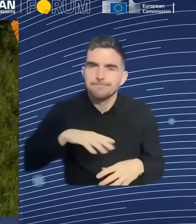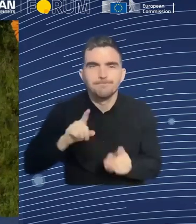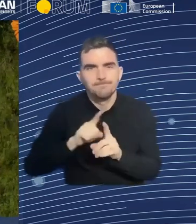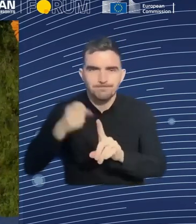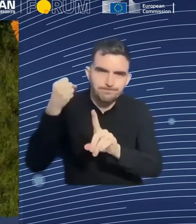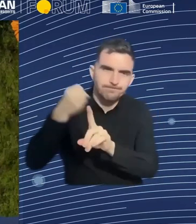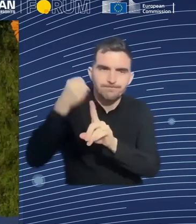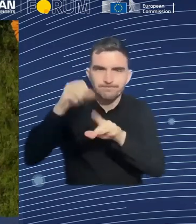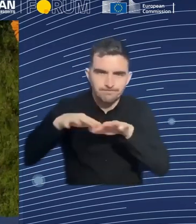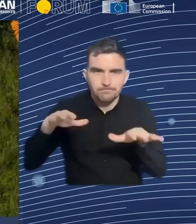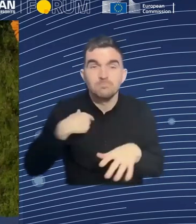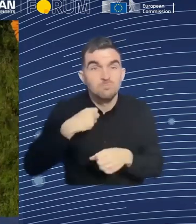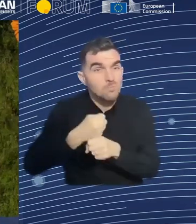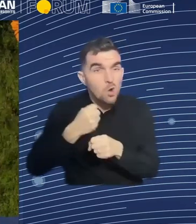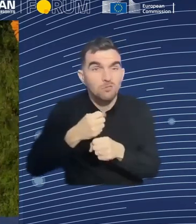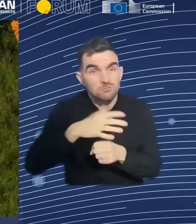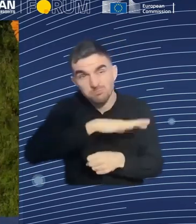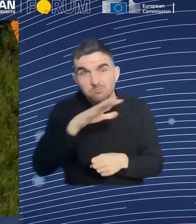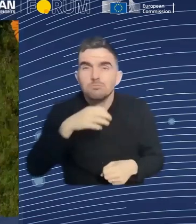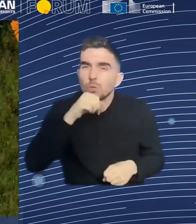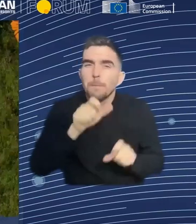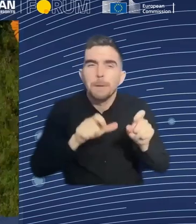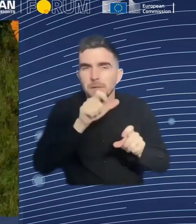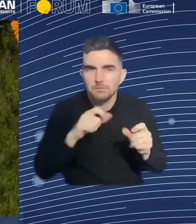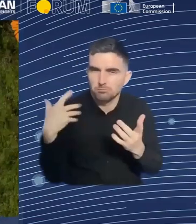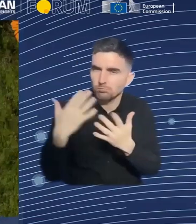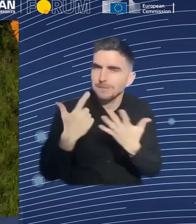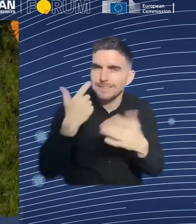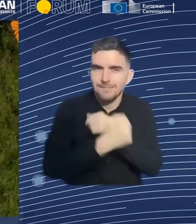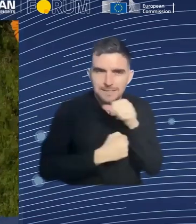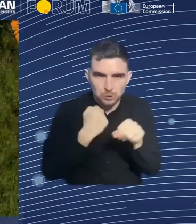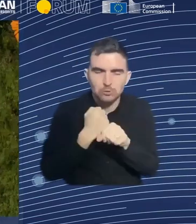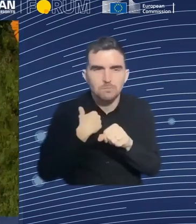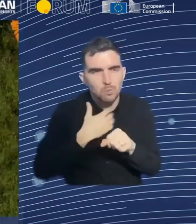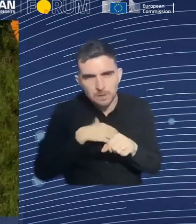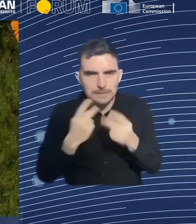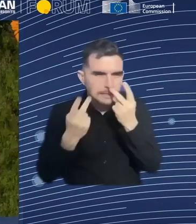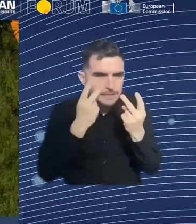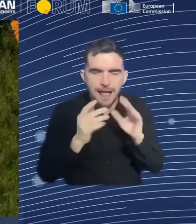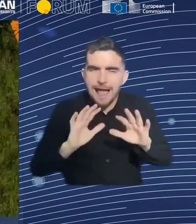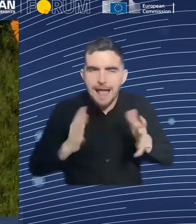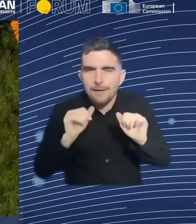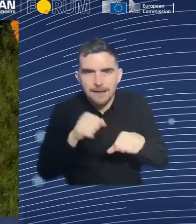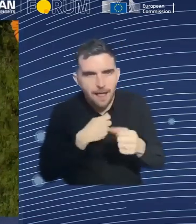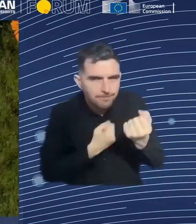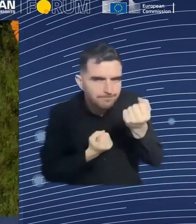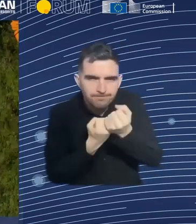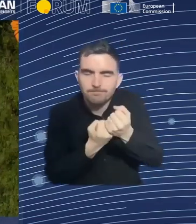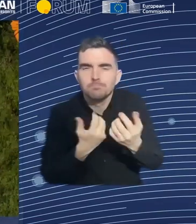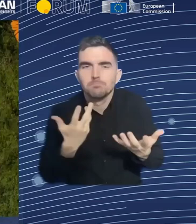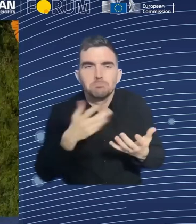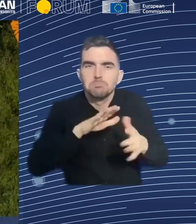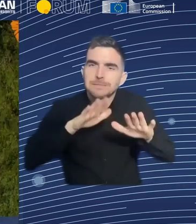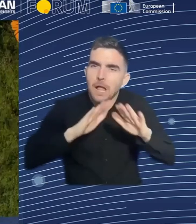you know, stay at home longer. I think the industry and the world hasn't really sized the